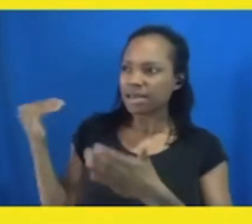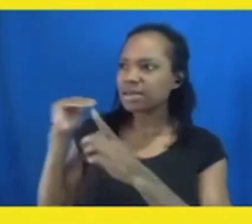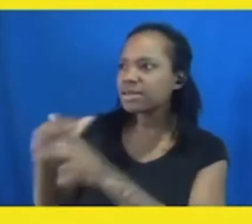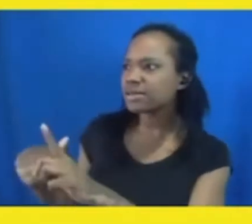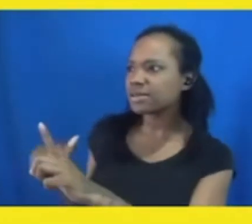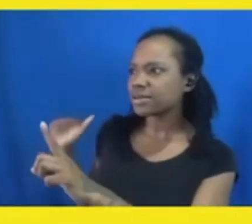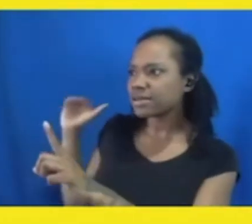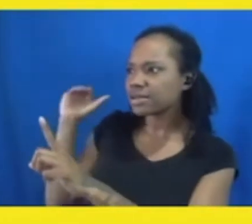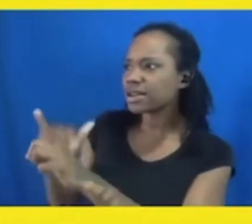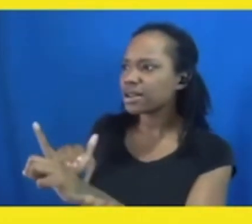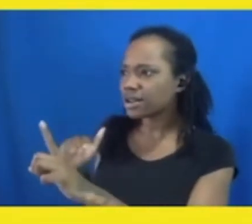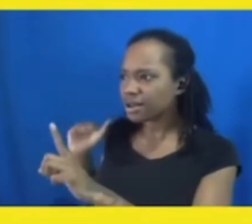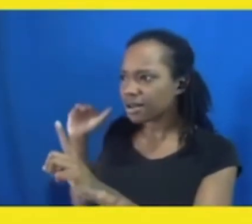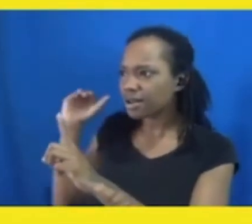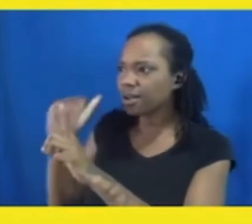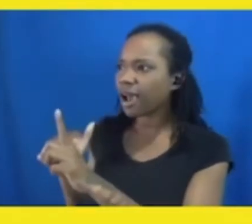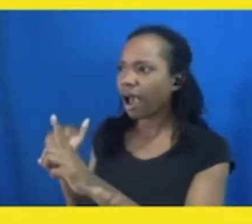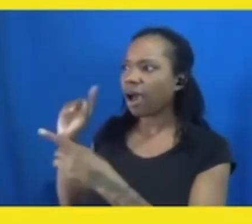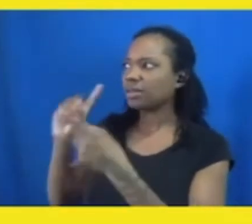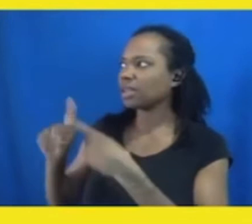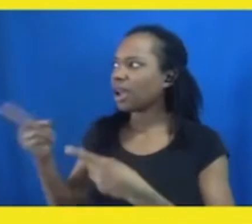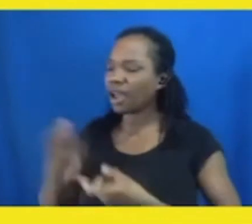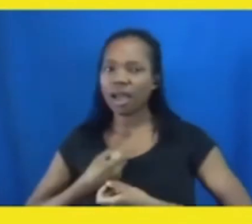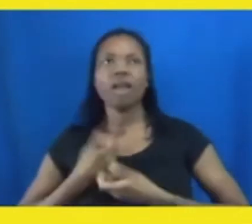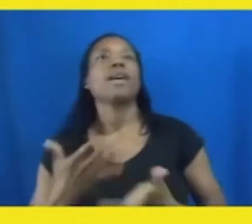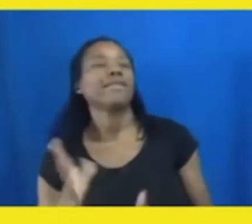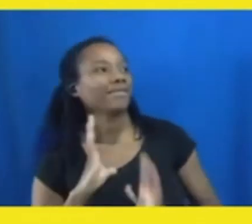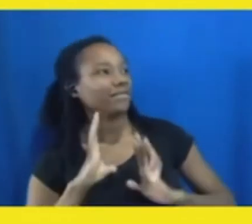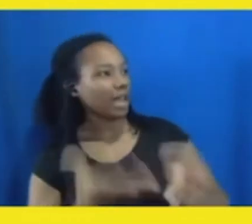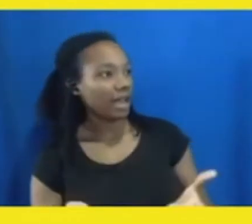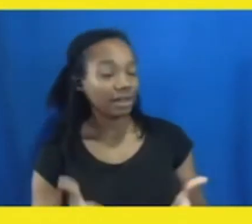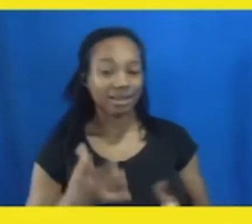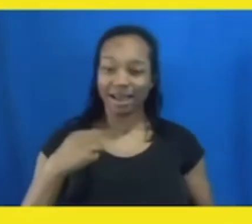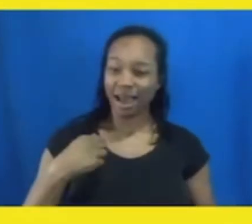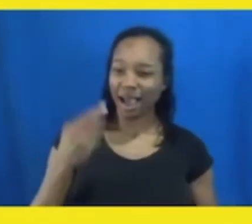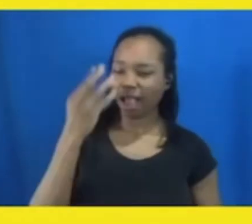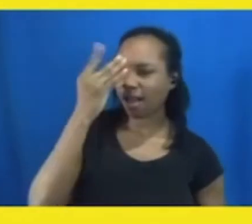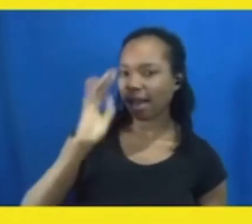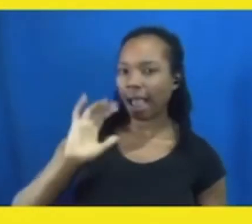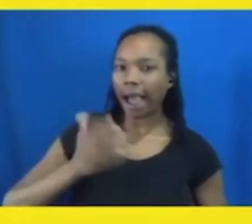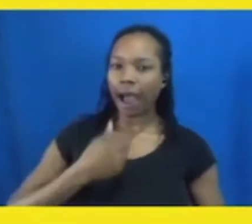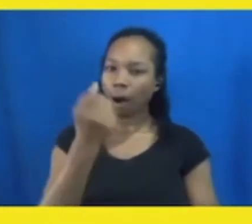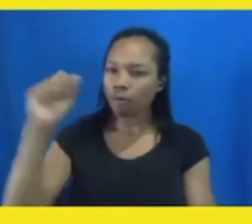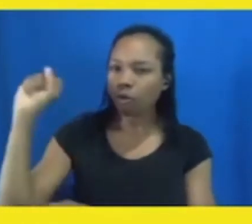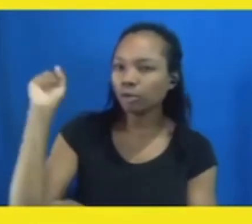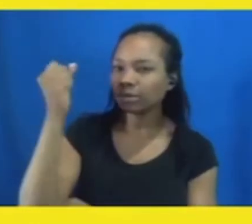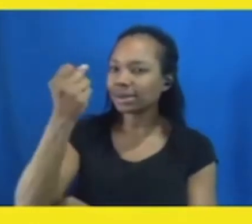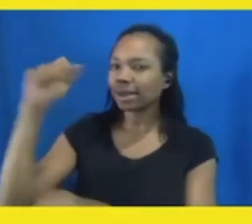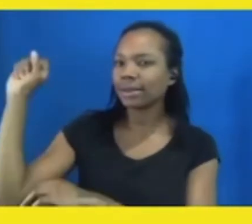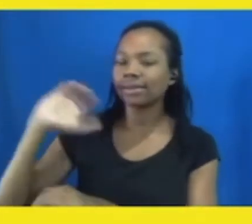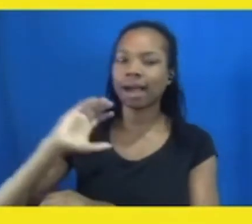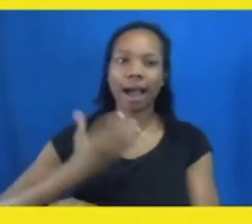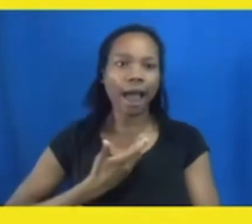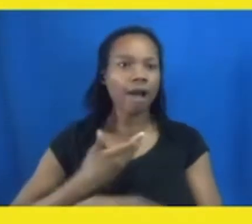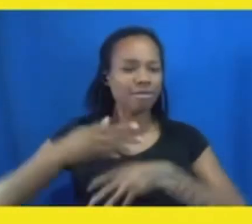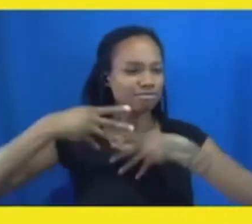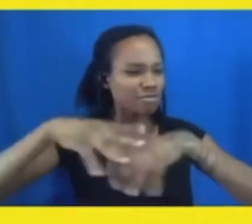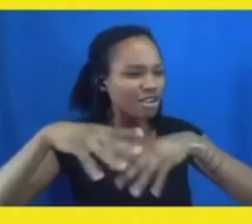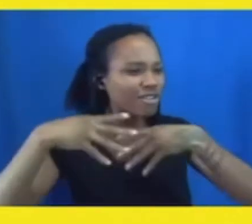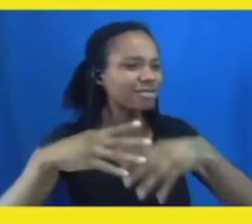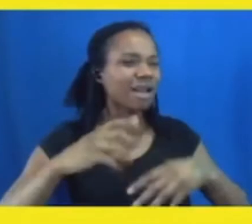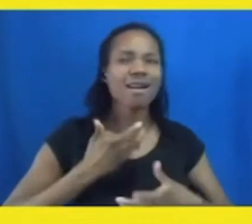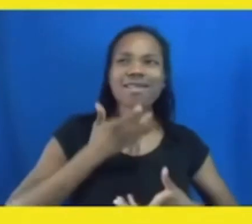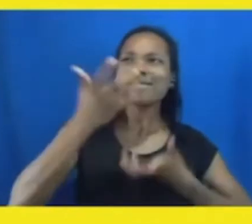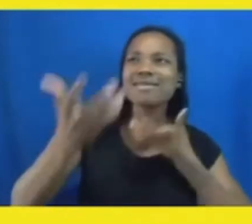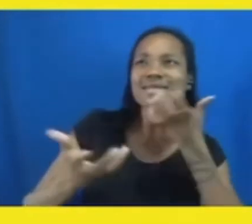I think about why we raise our voices, when I think about why we keep showing up, why we keep pushing back, I think about